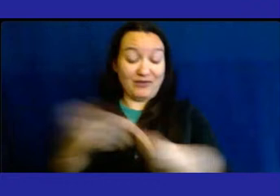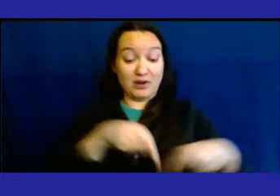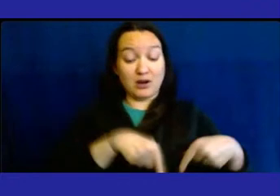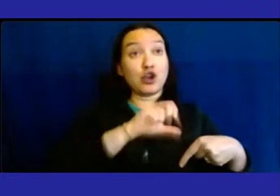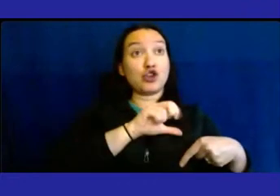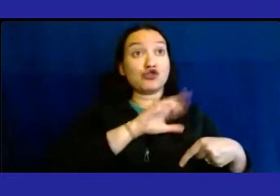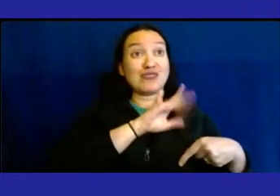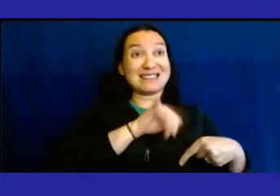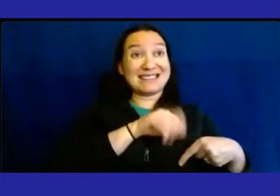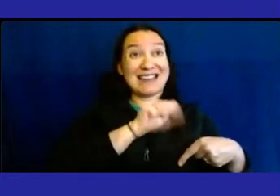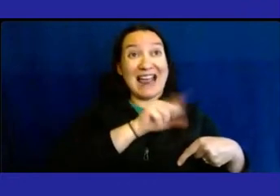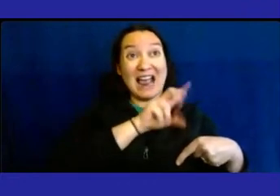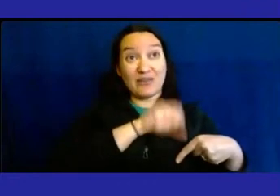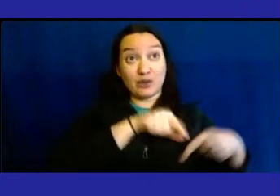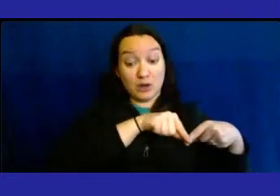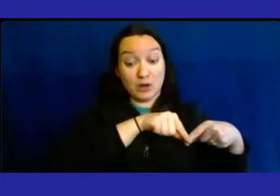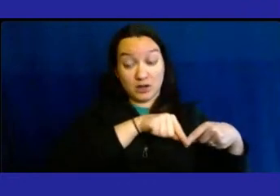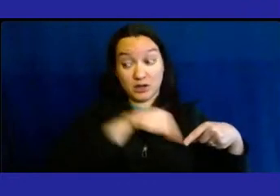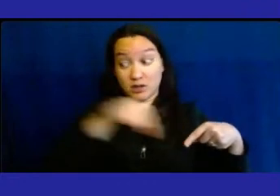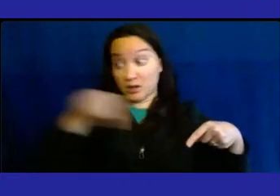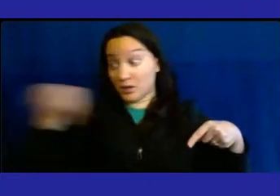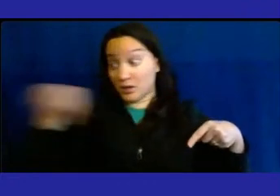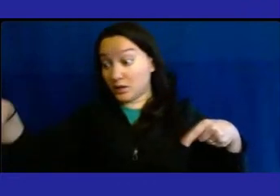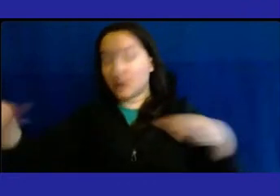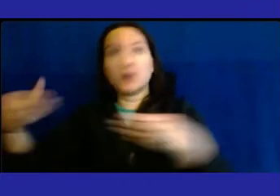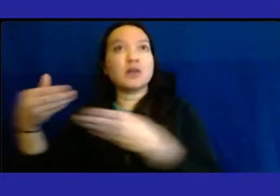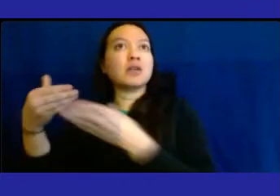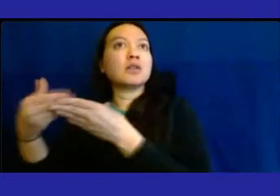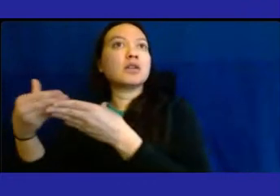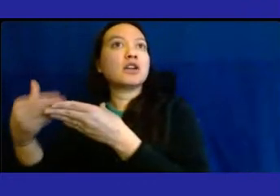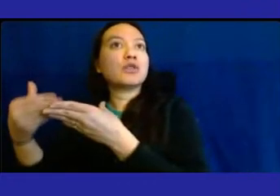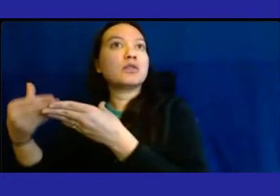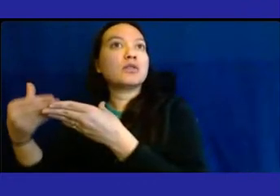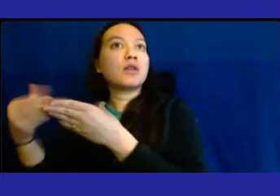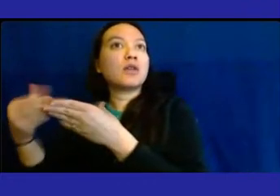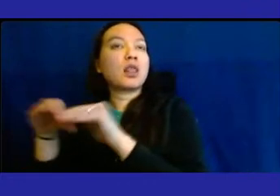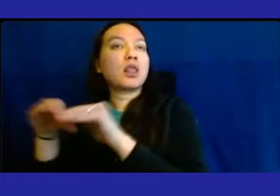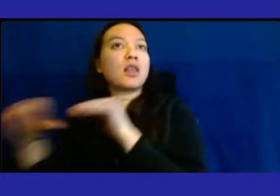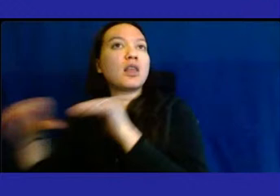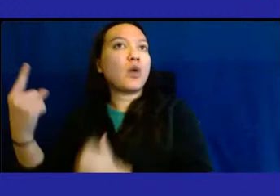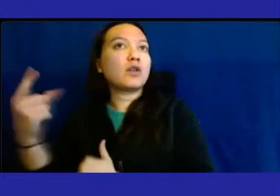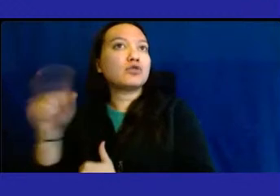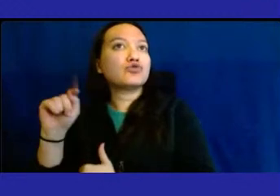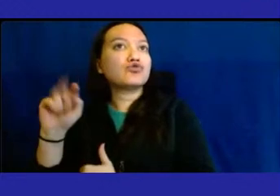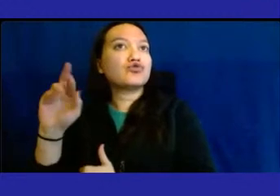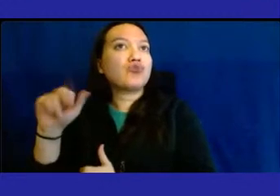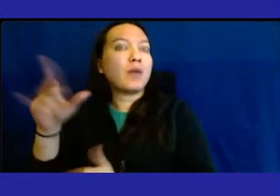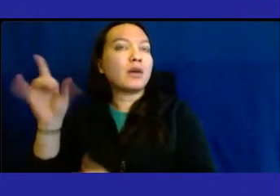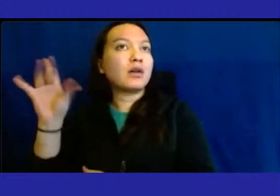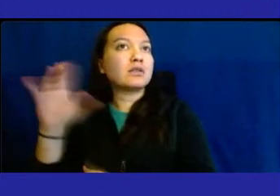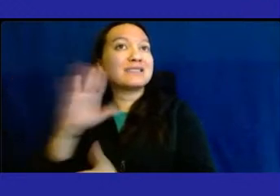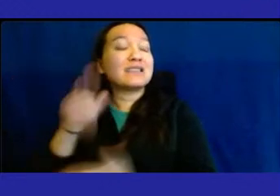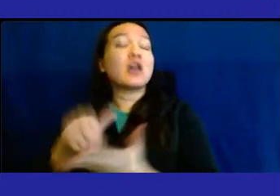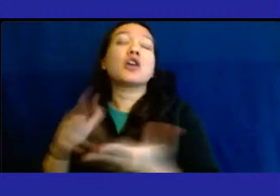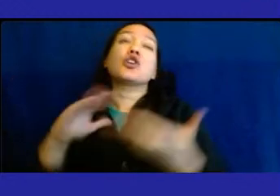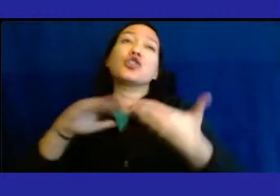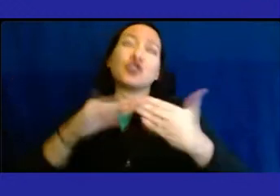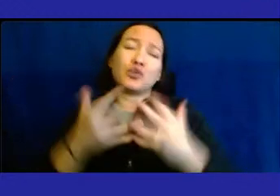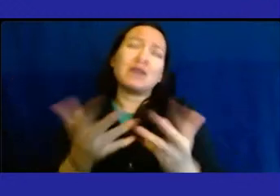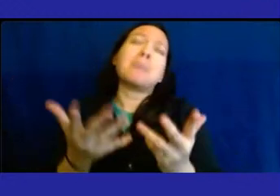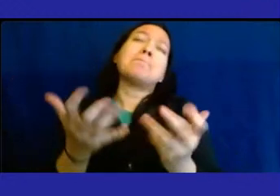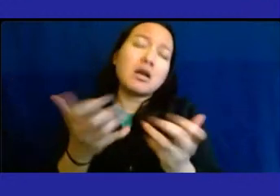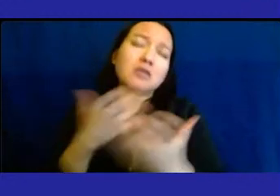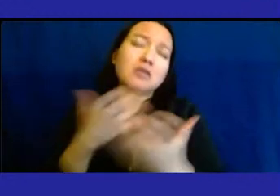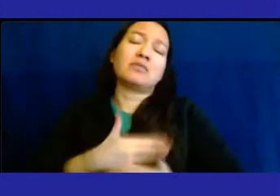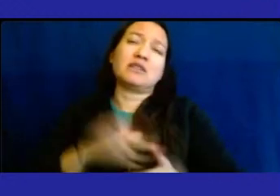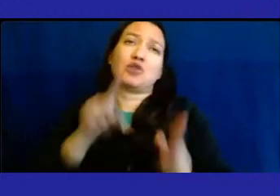to our nearest level one trauma center. The community begs you to look at it again